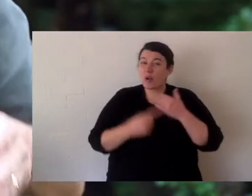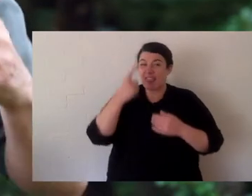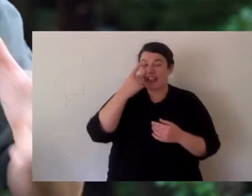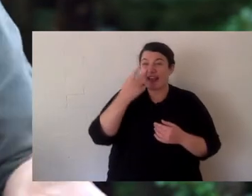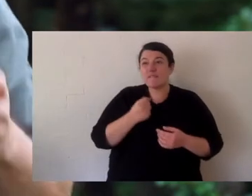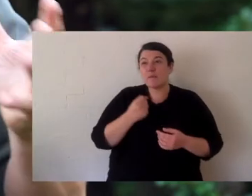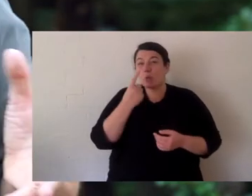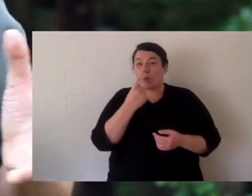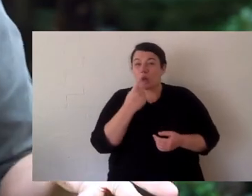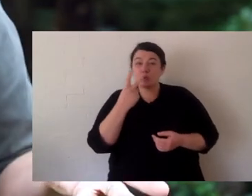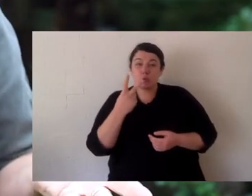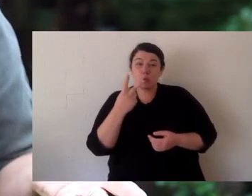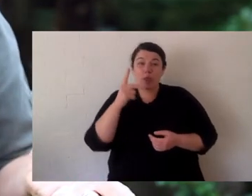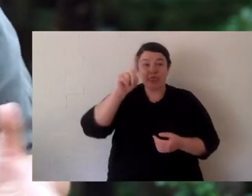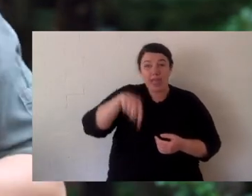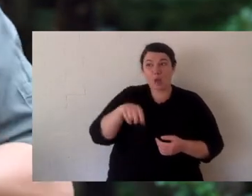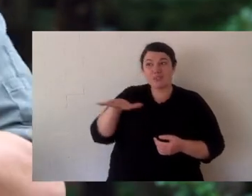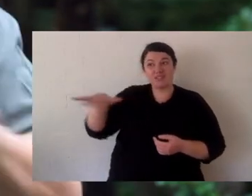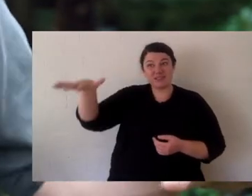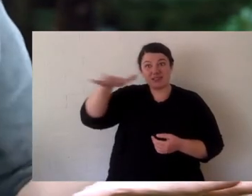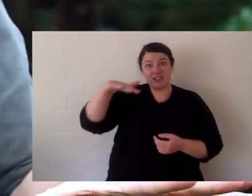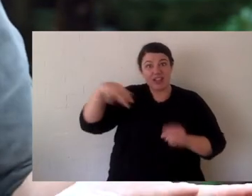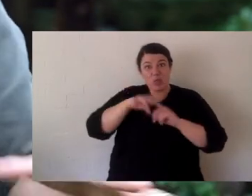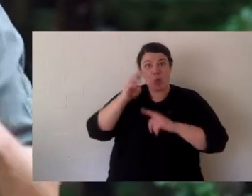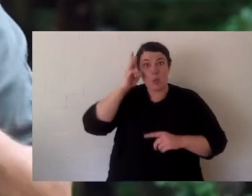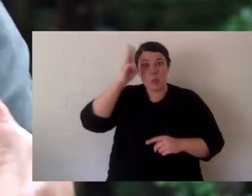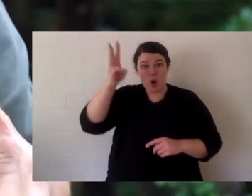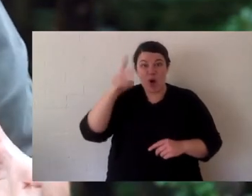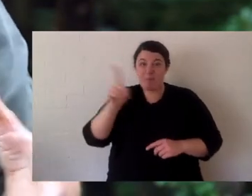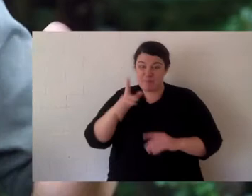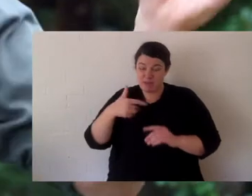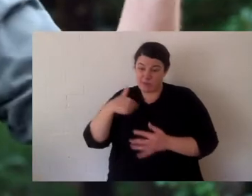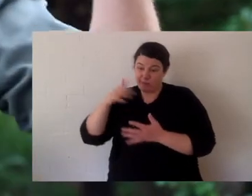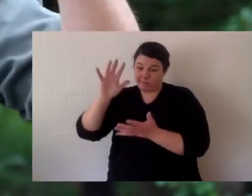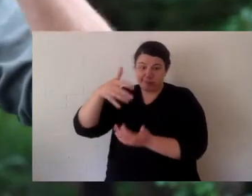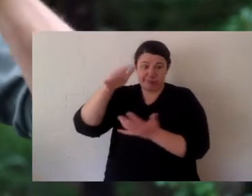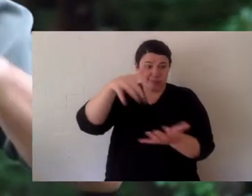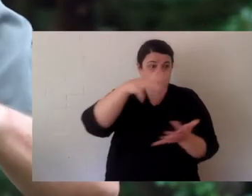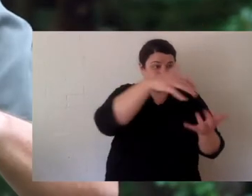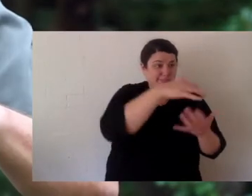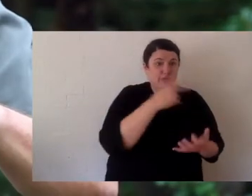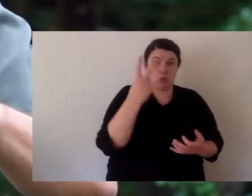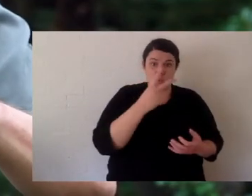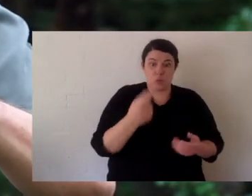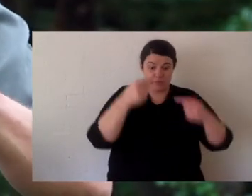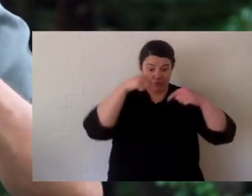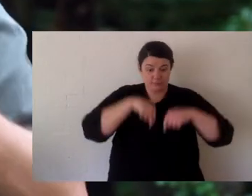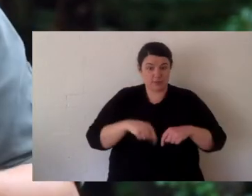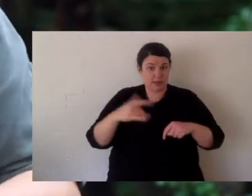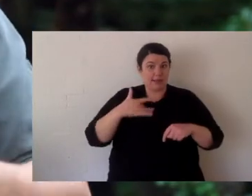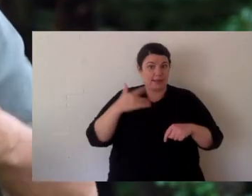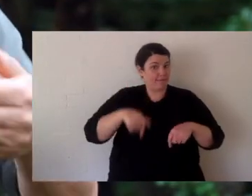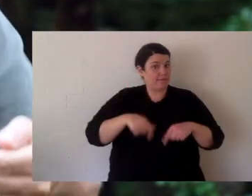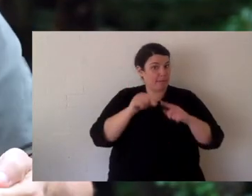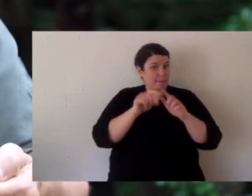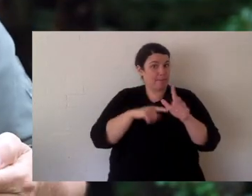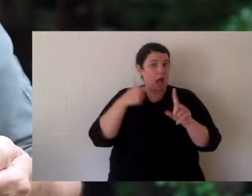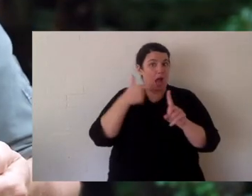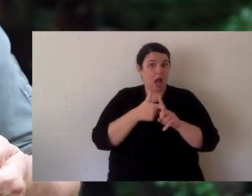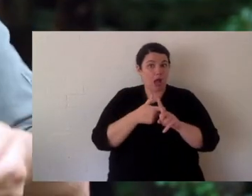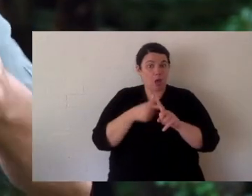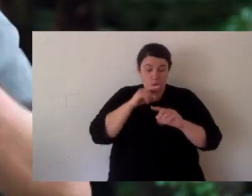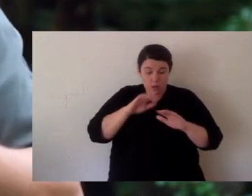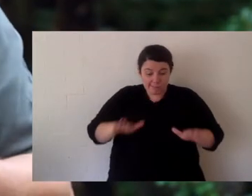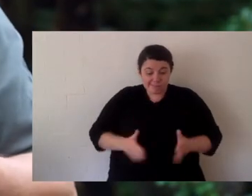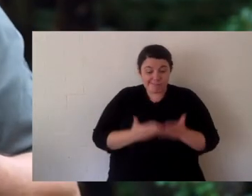a couple of thousand in the wild. That's it. Just a couple of thousand and their numbers are declining. So we've gone out and we've collected